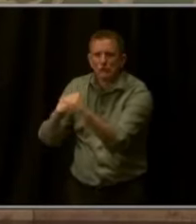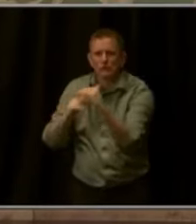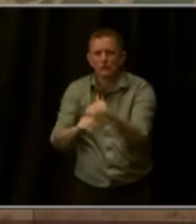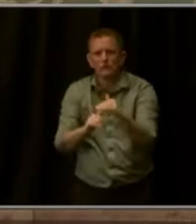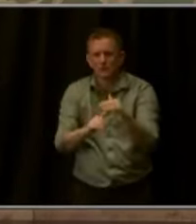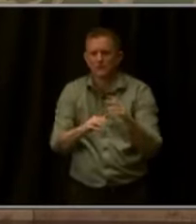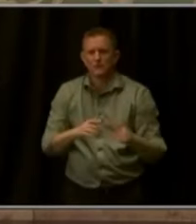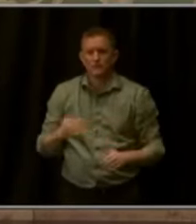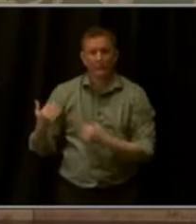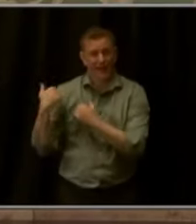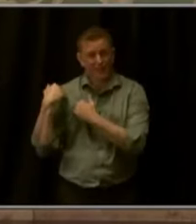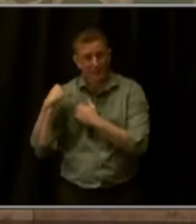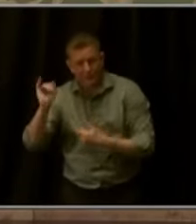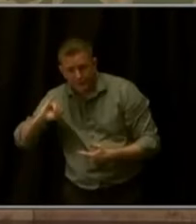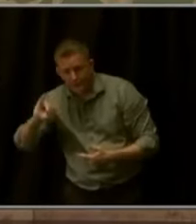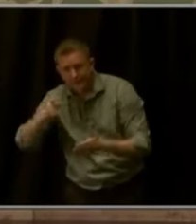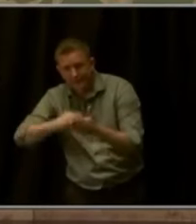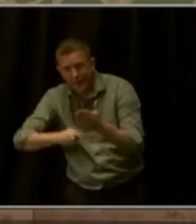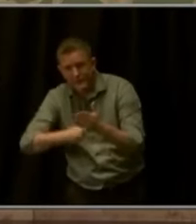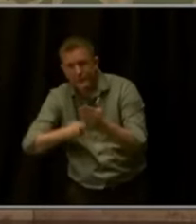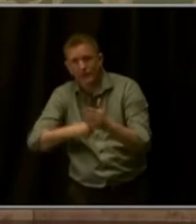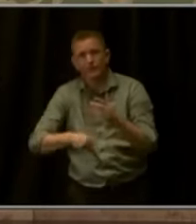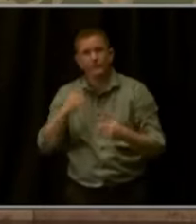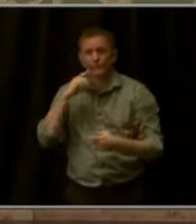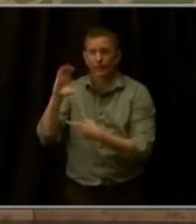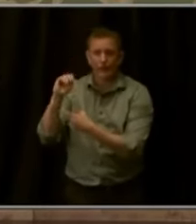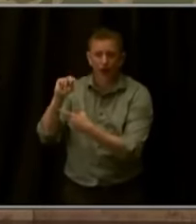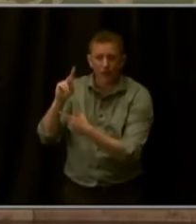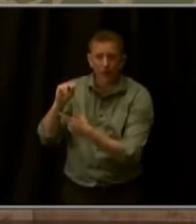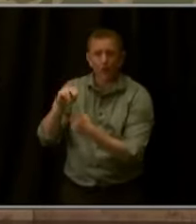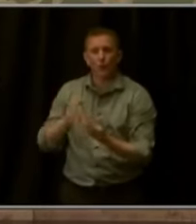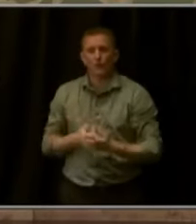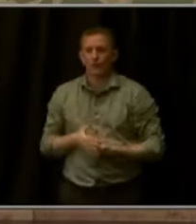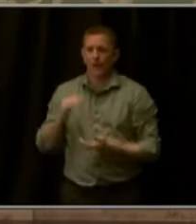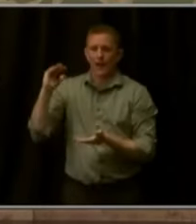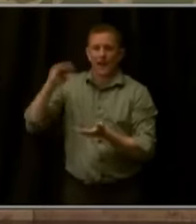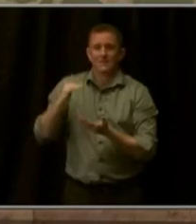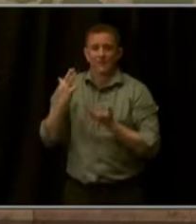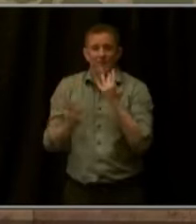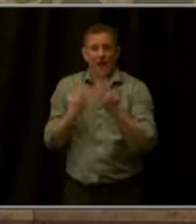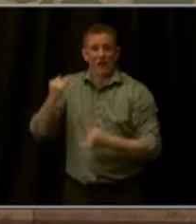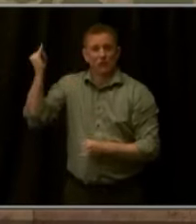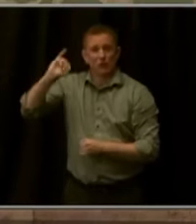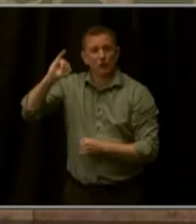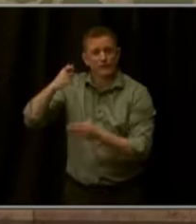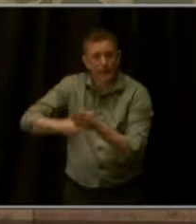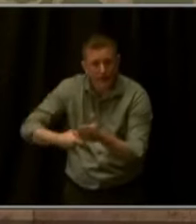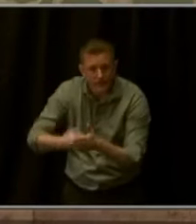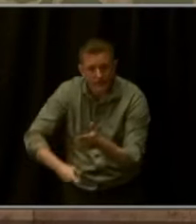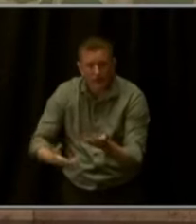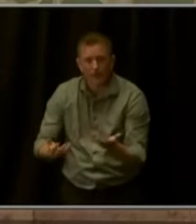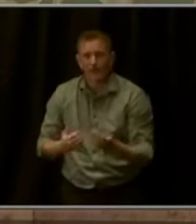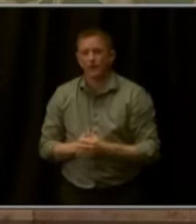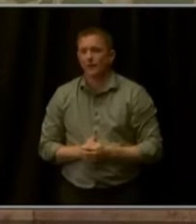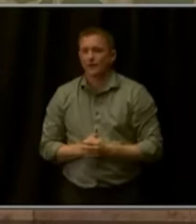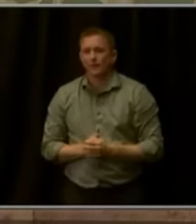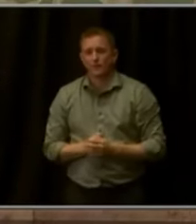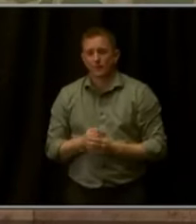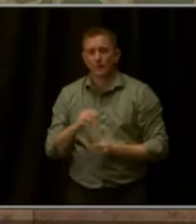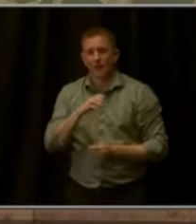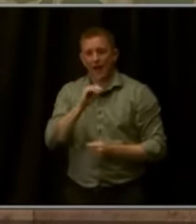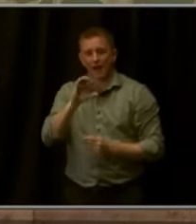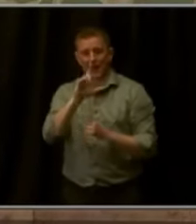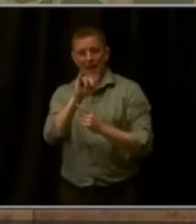condos, reducing the cost of fire insurance, especially in the face of increasing climate-related disasters